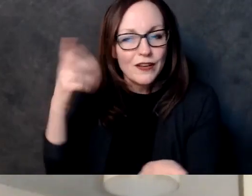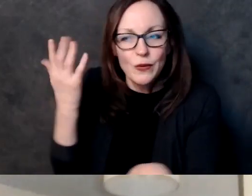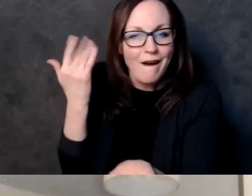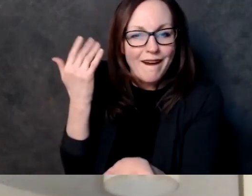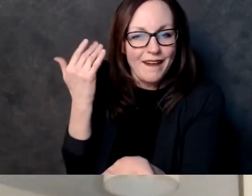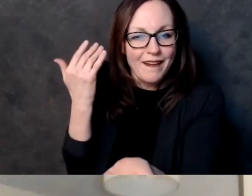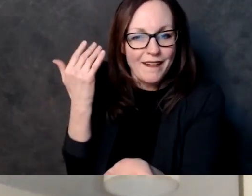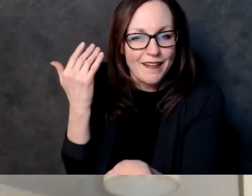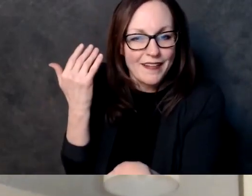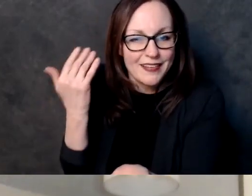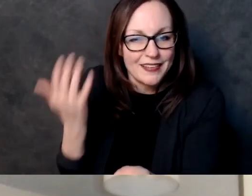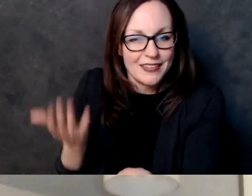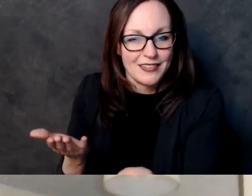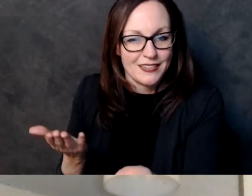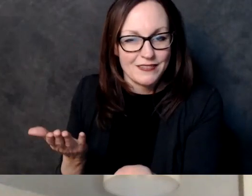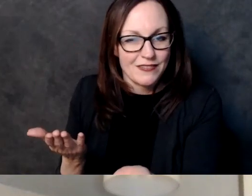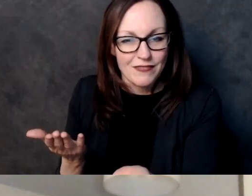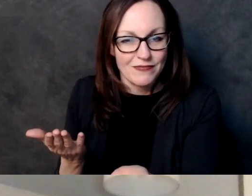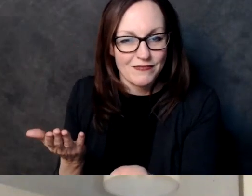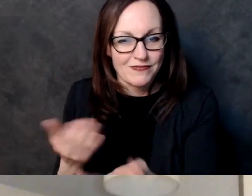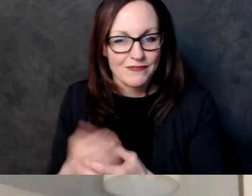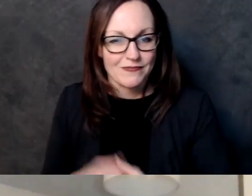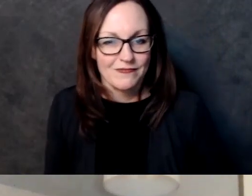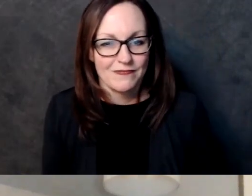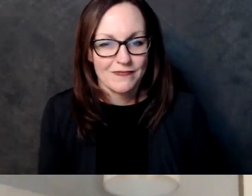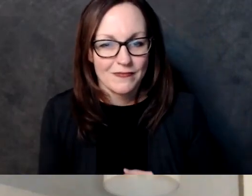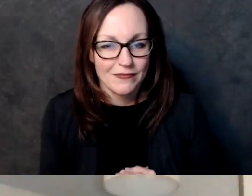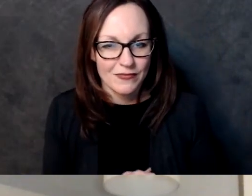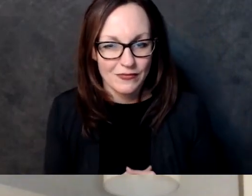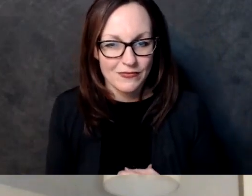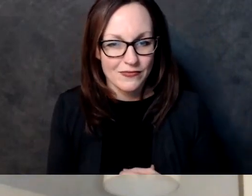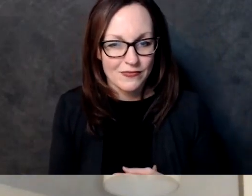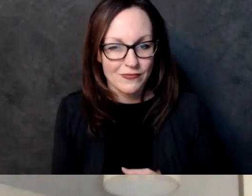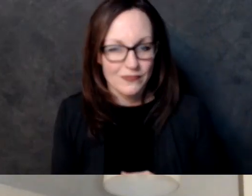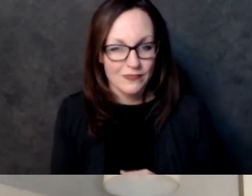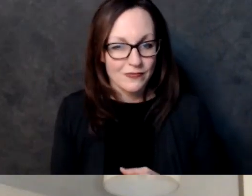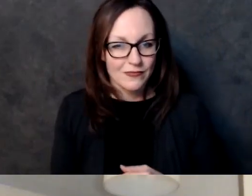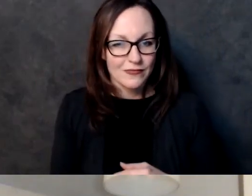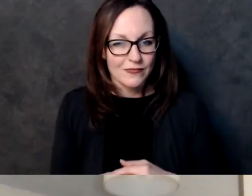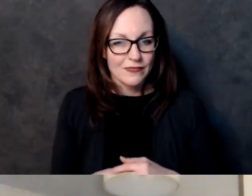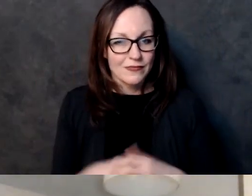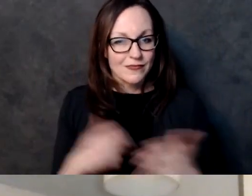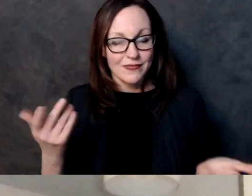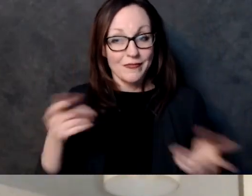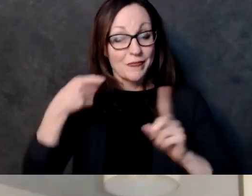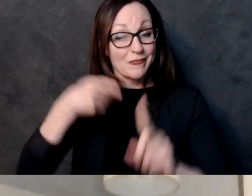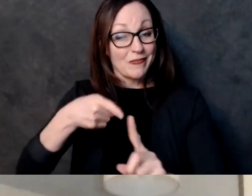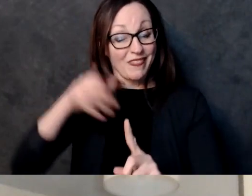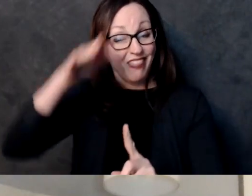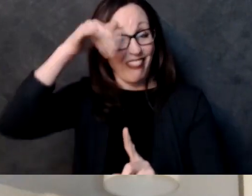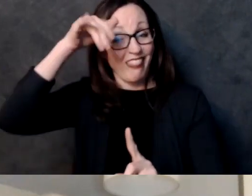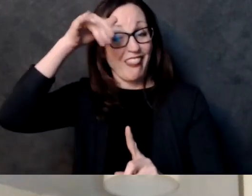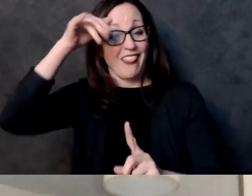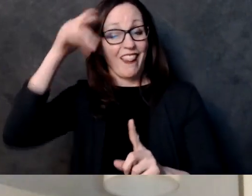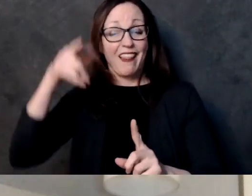of things like same-day registration um they want to lower the amount of hours that polls in certain areas like milwaukee can be